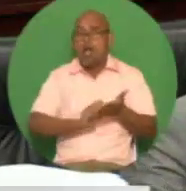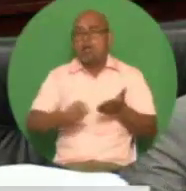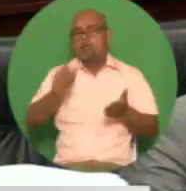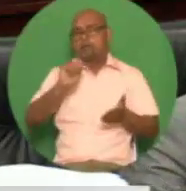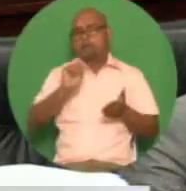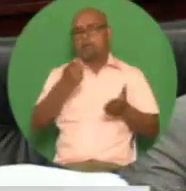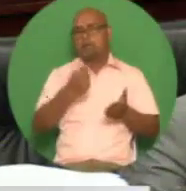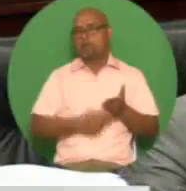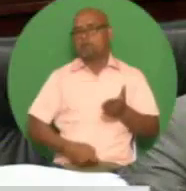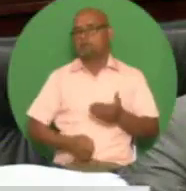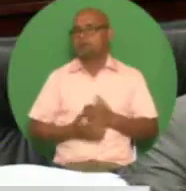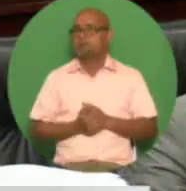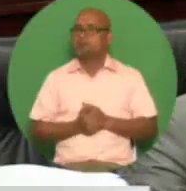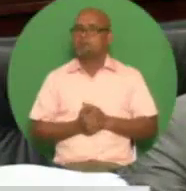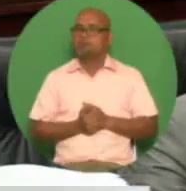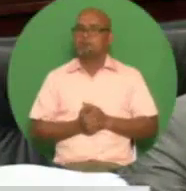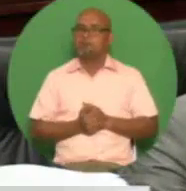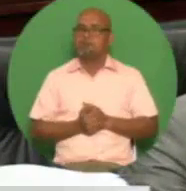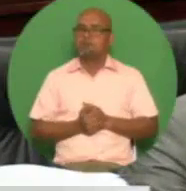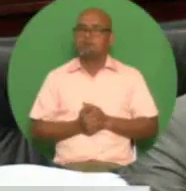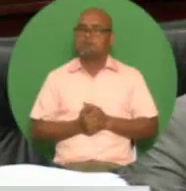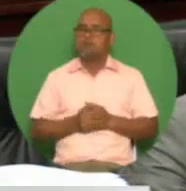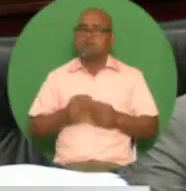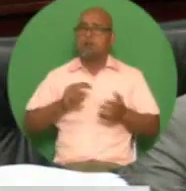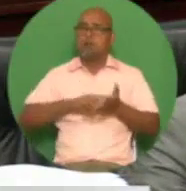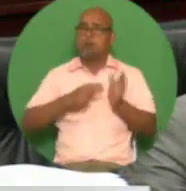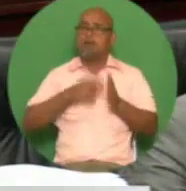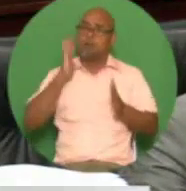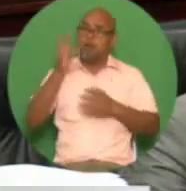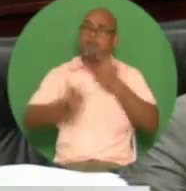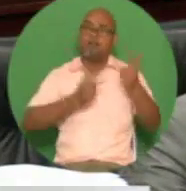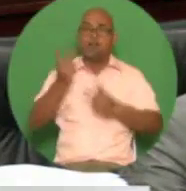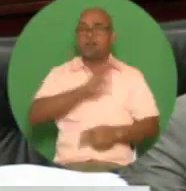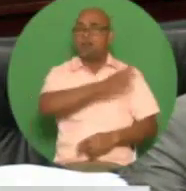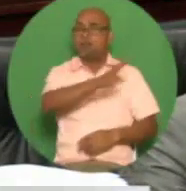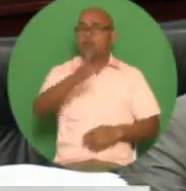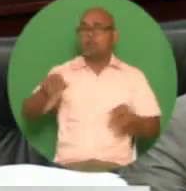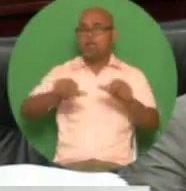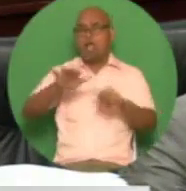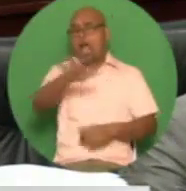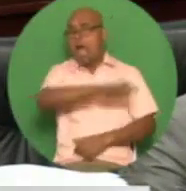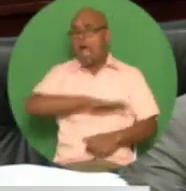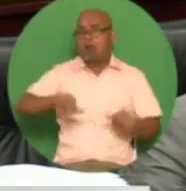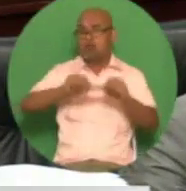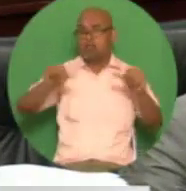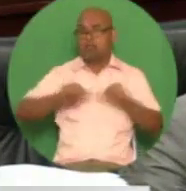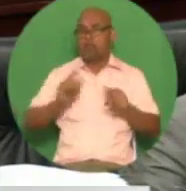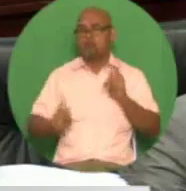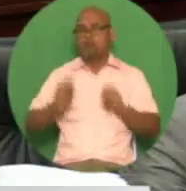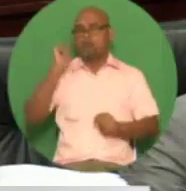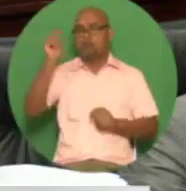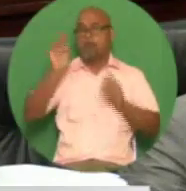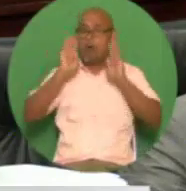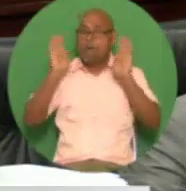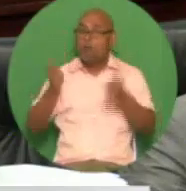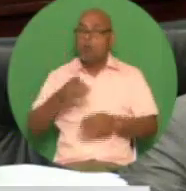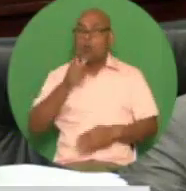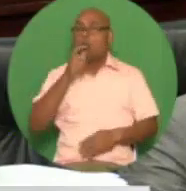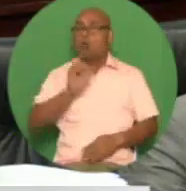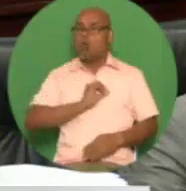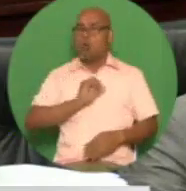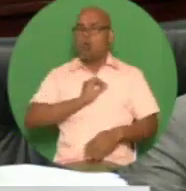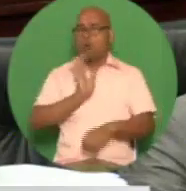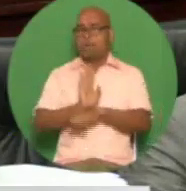the existing staff by visiting all areas in trinidad and tobago with a targeted focus on the self-employed including